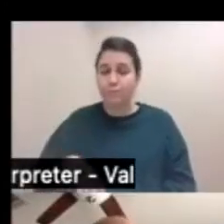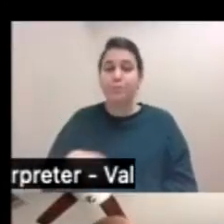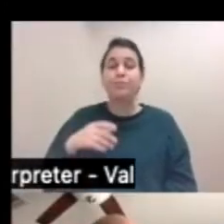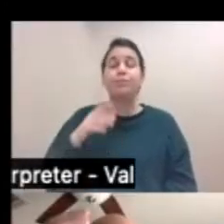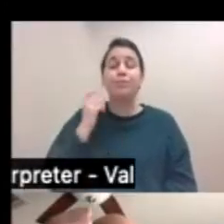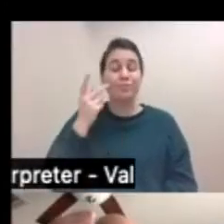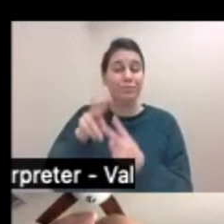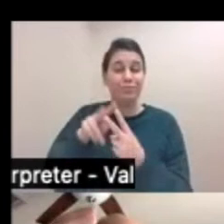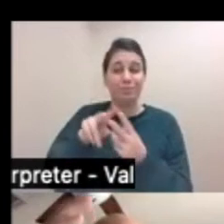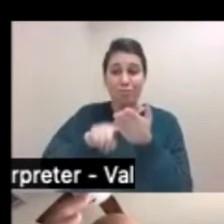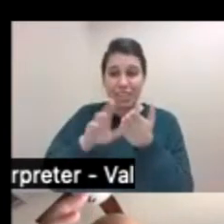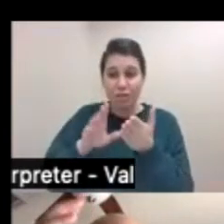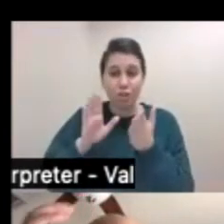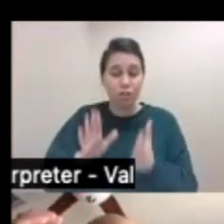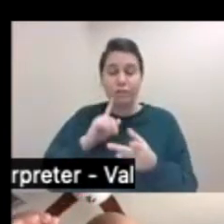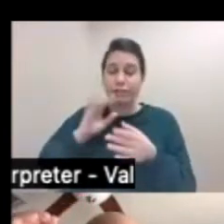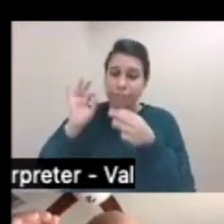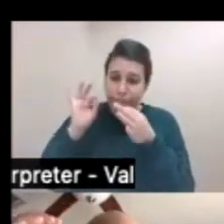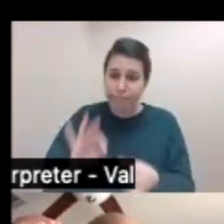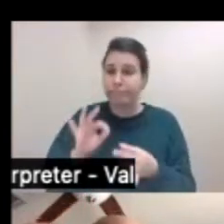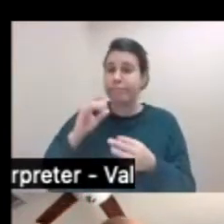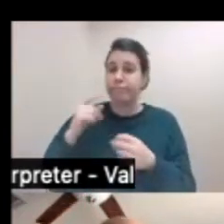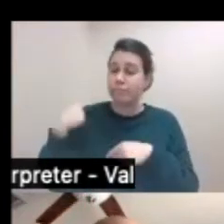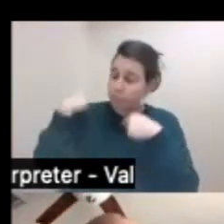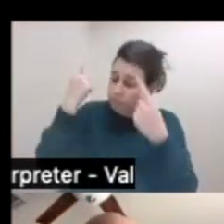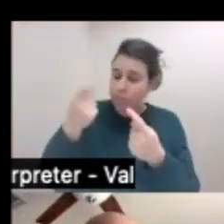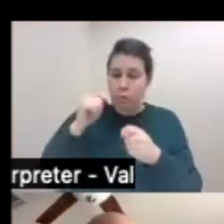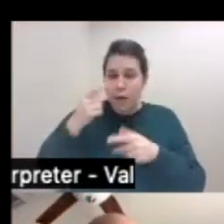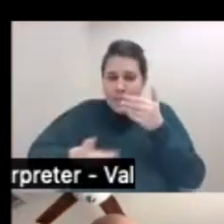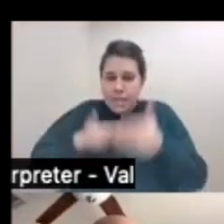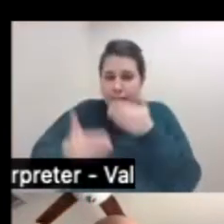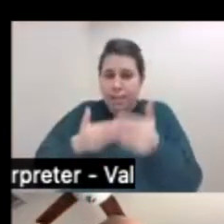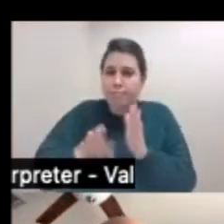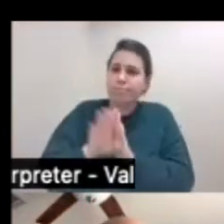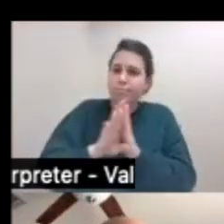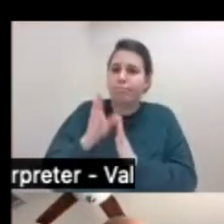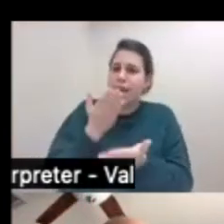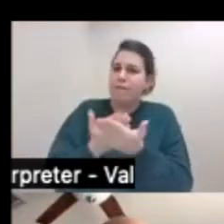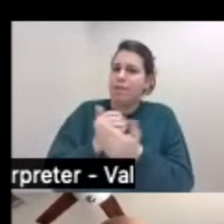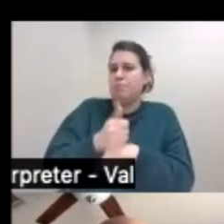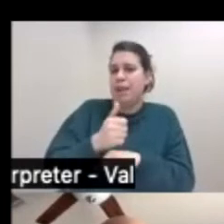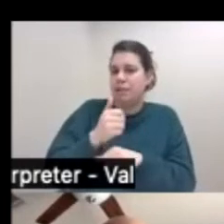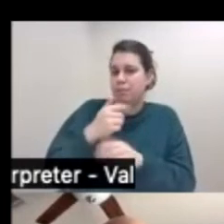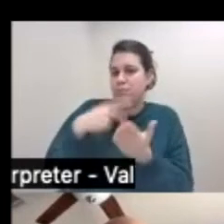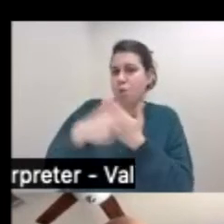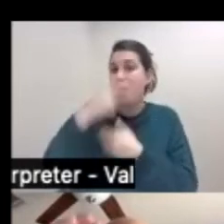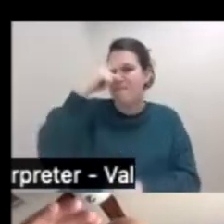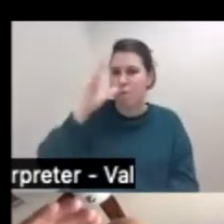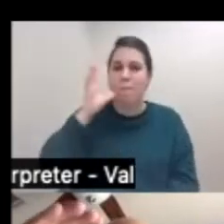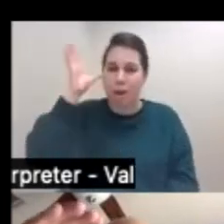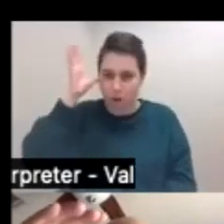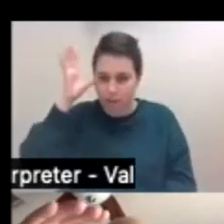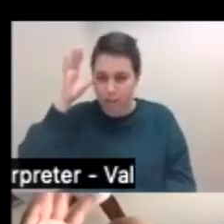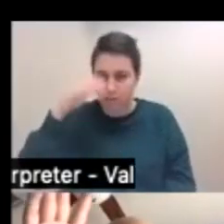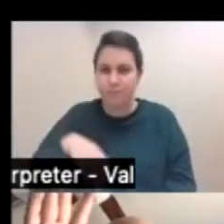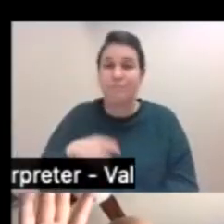observational research to integrate an evidence-based parenting program that would be directly